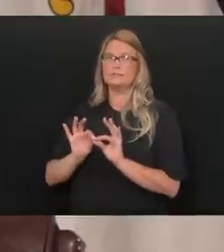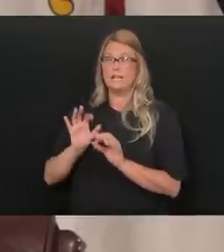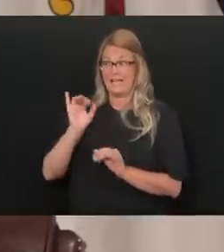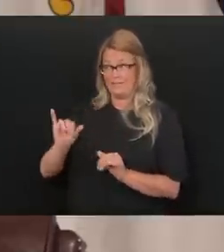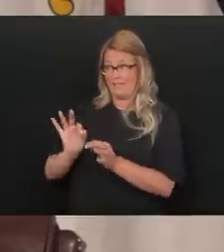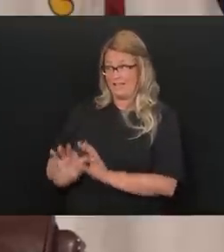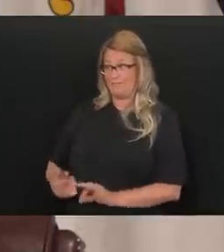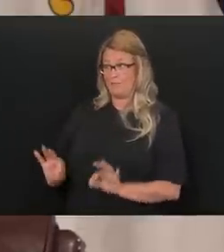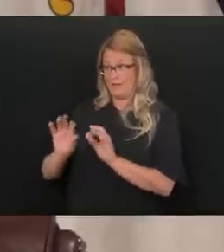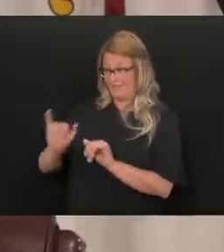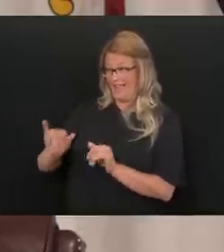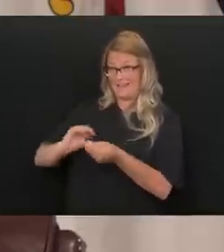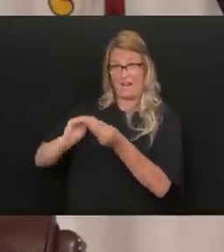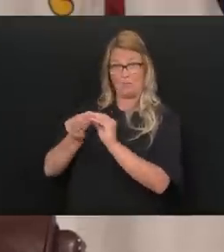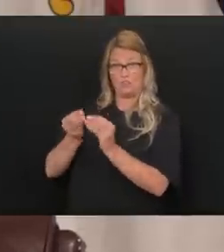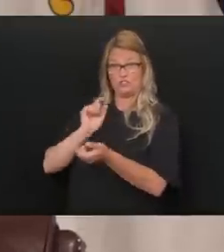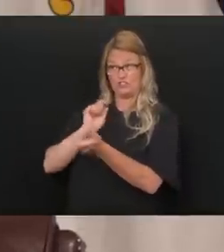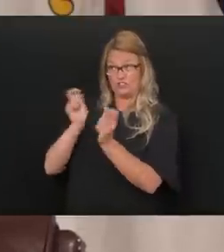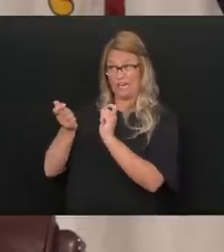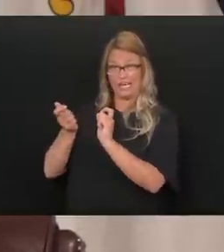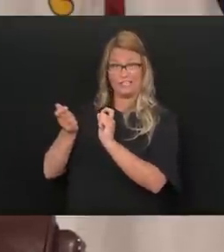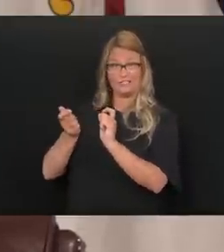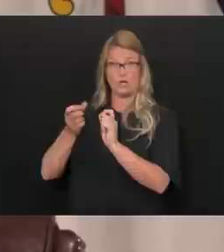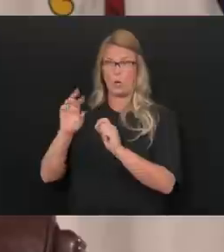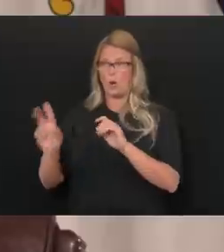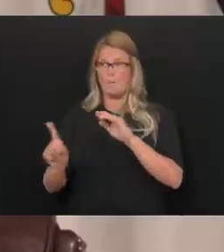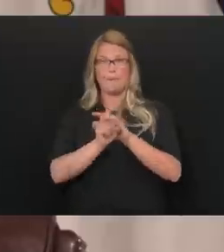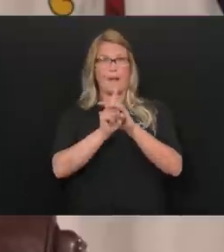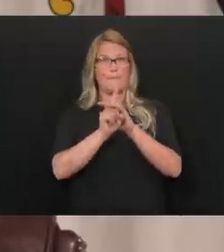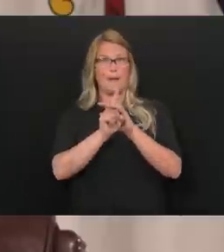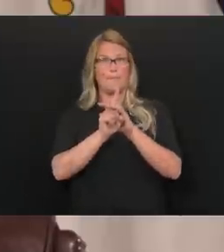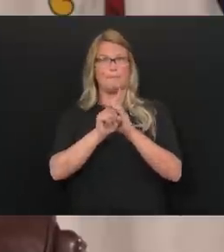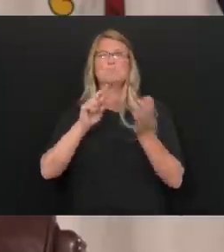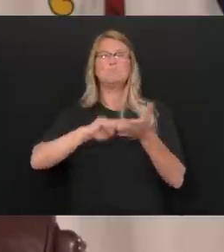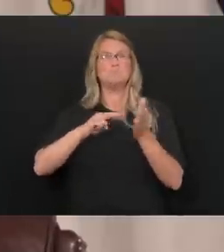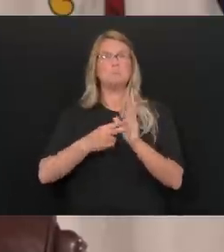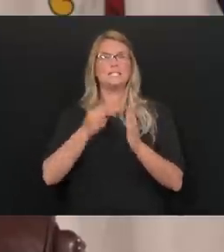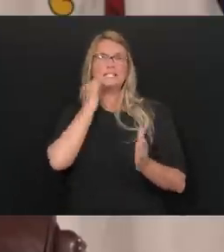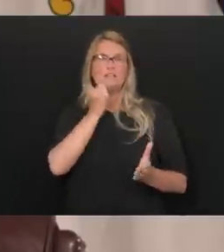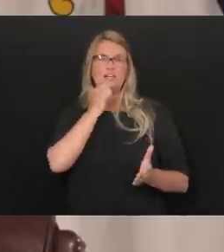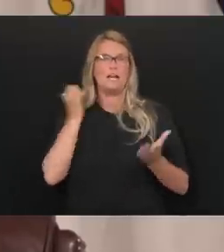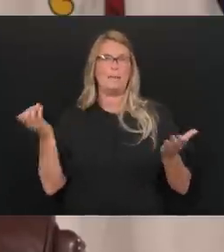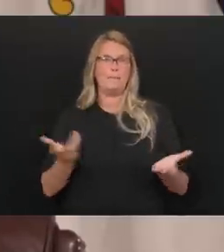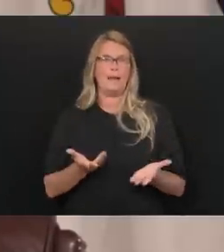to change and, and we have some flare ups and so on like that, we'll be here every day with you.